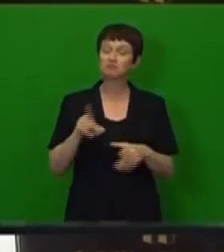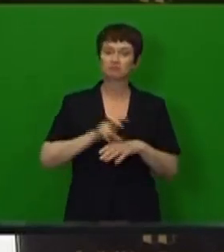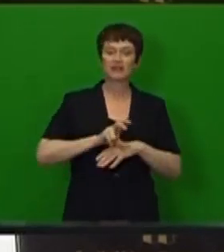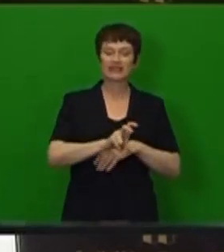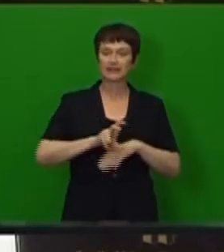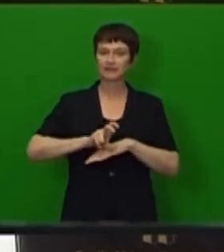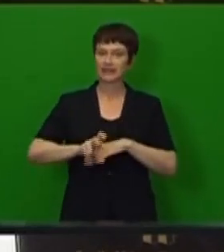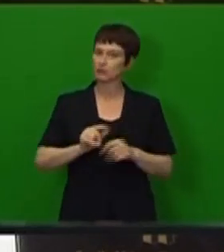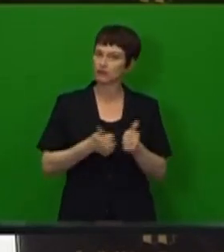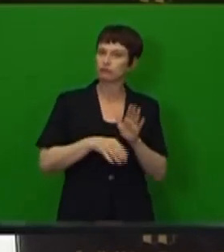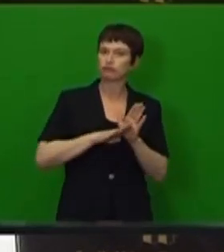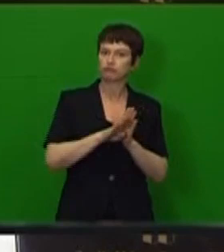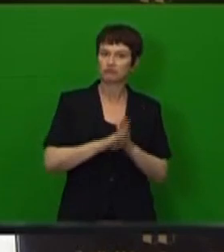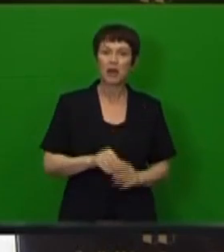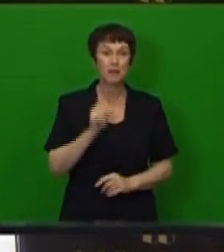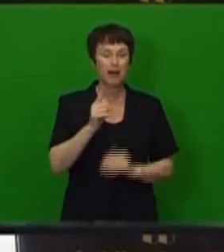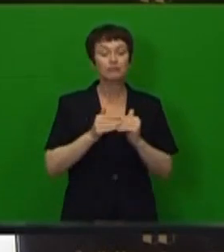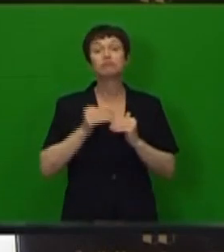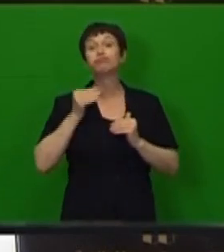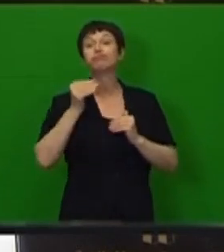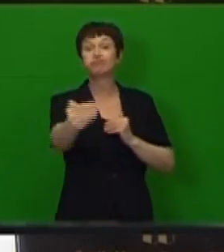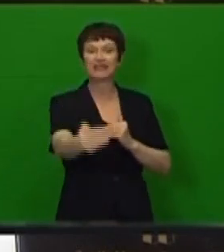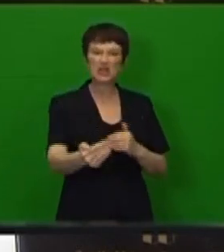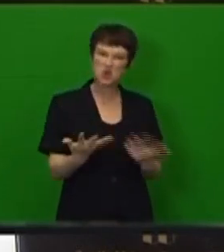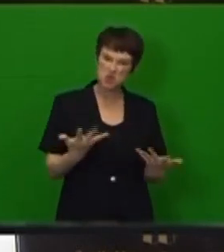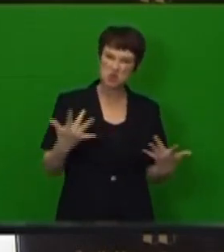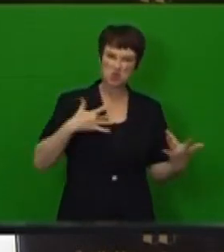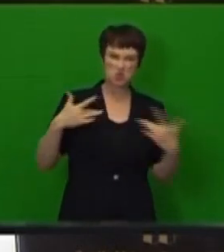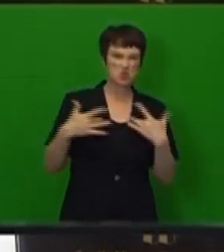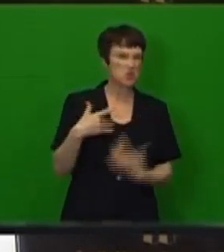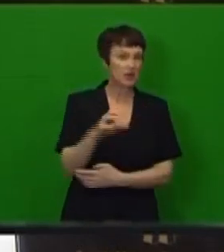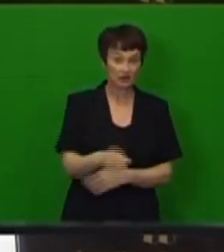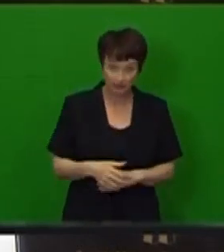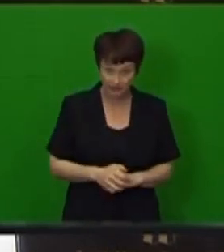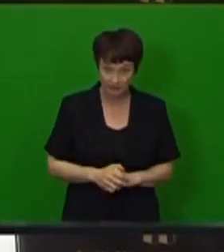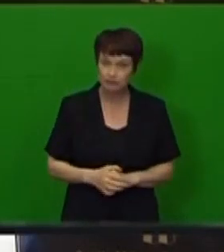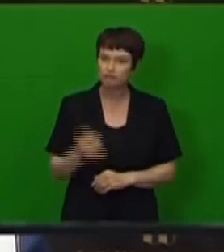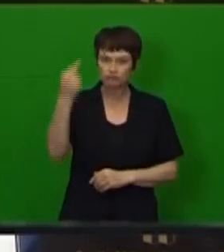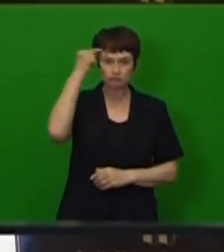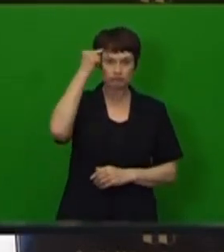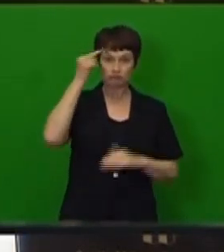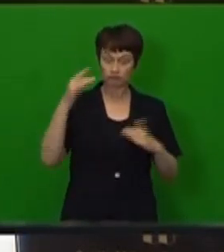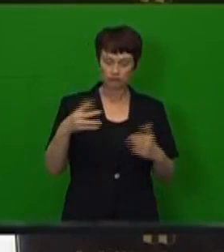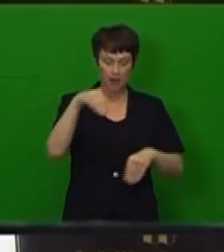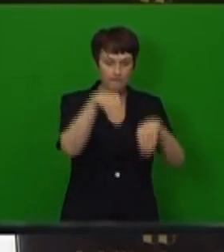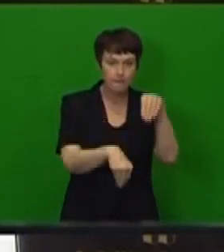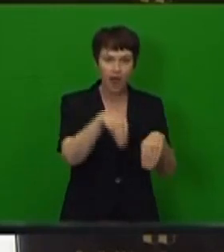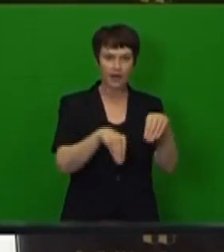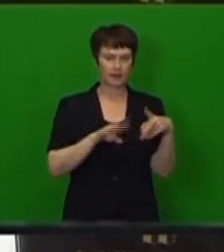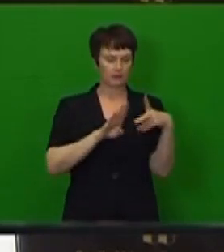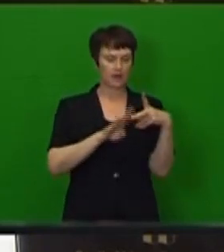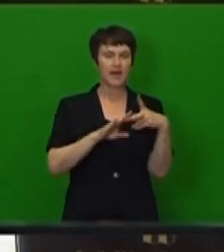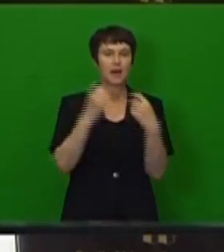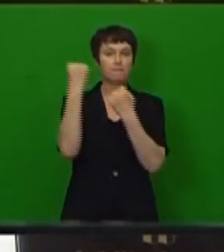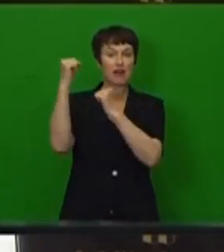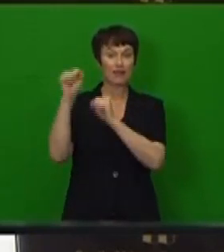serious concern. Based on recent short-term economic indicators for mining and manufacturing sectors, the third quarter